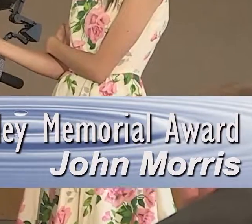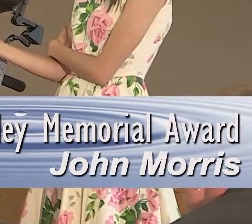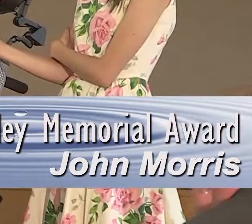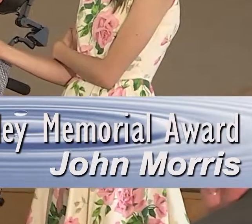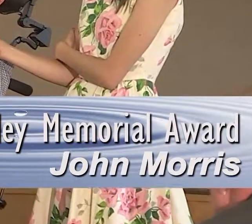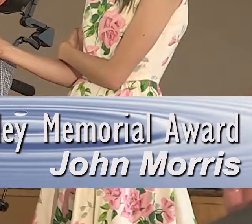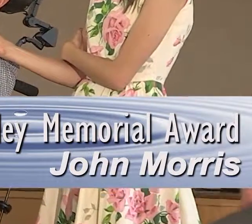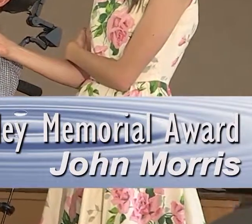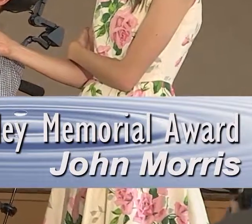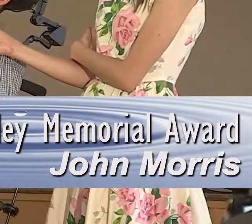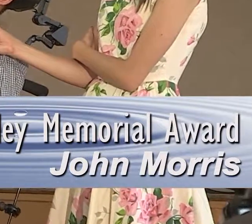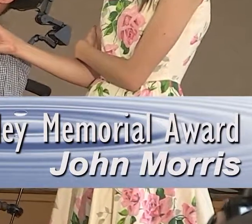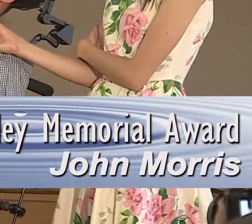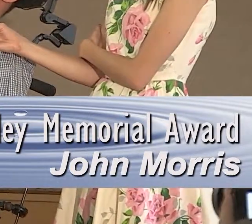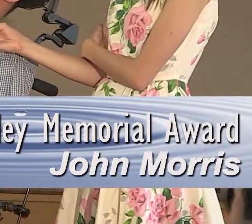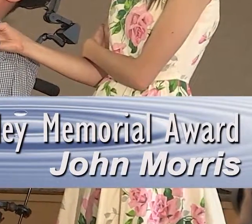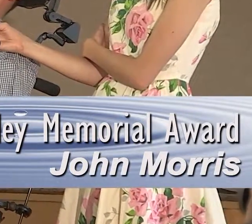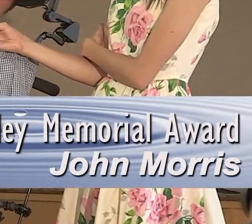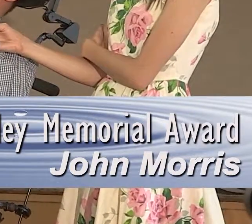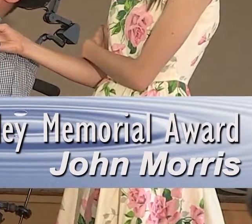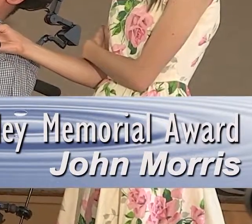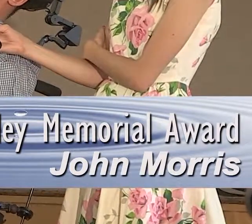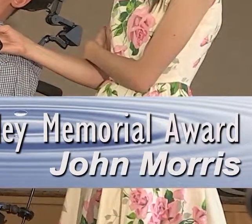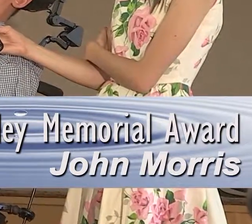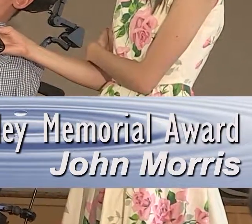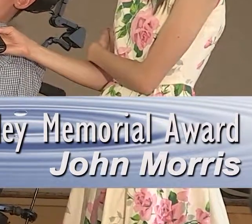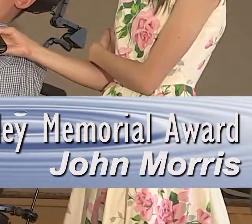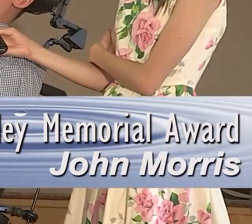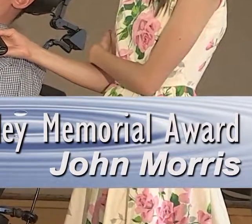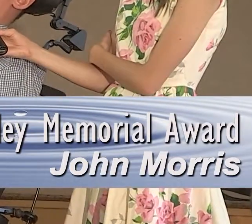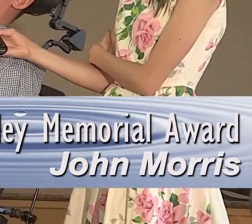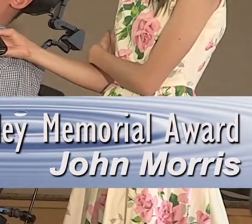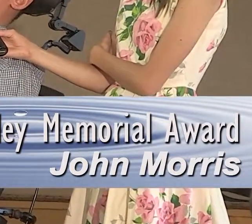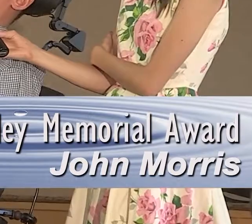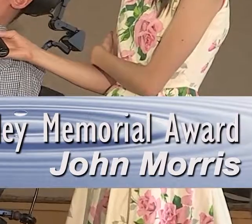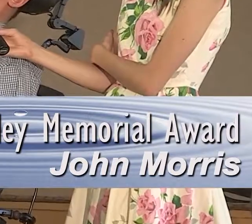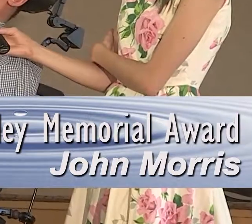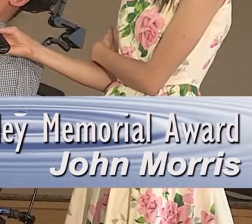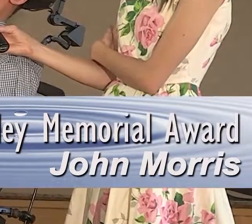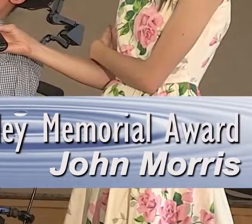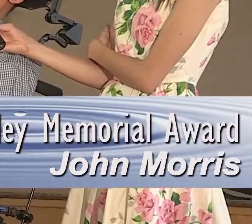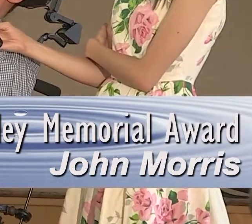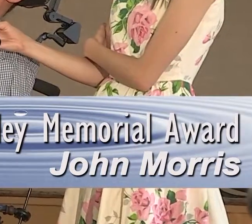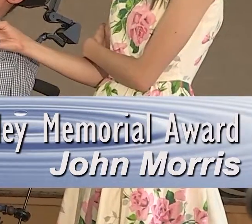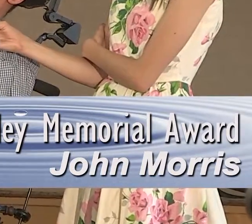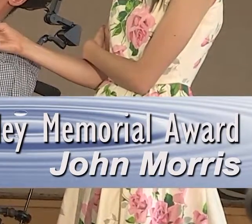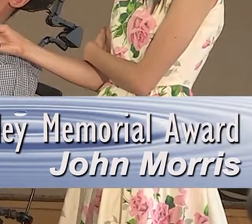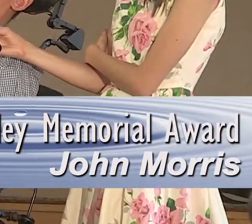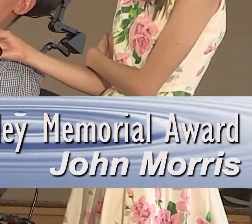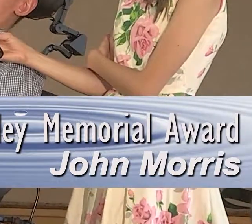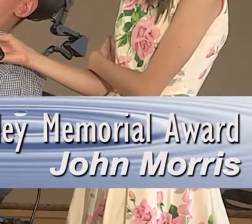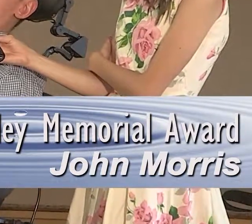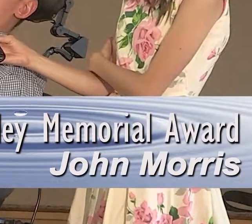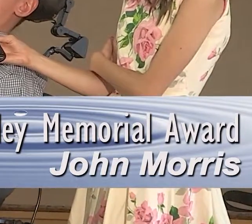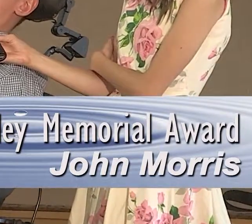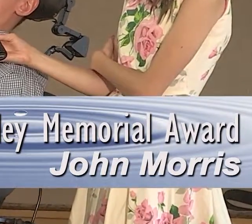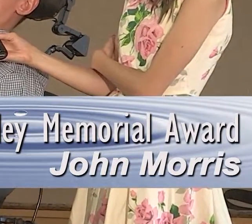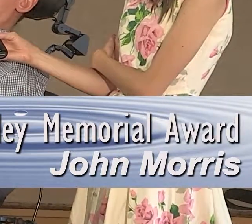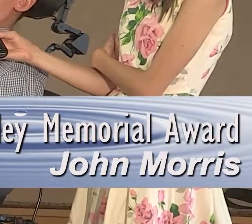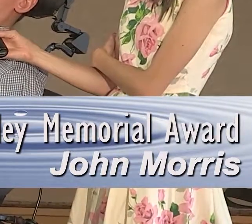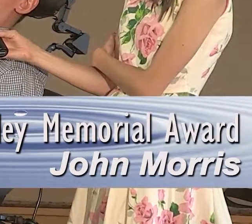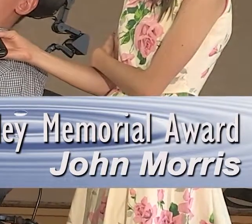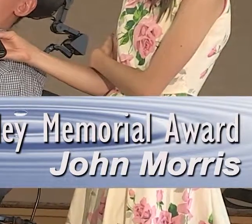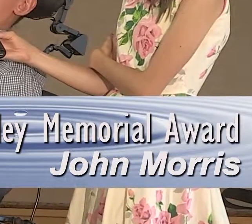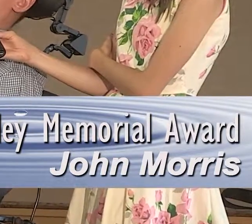anything is possible with disabilities. We may have mobility challenges, but we do not have ability challenges.